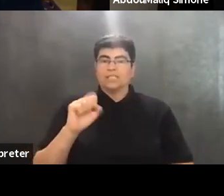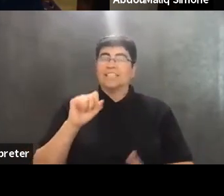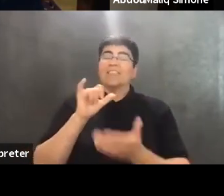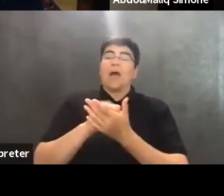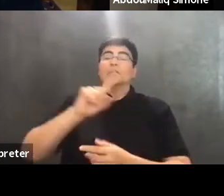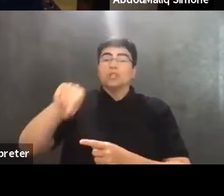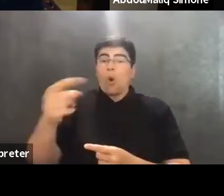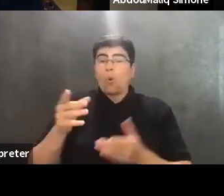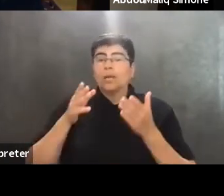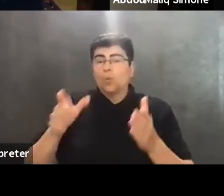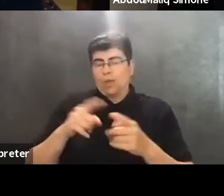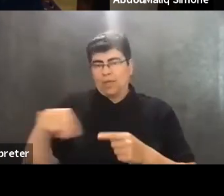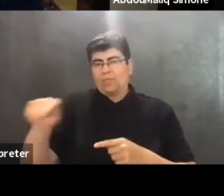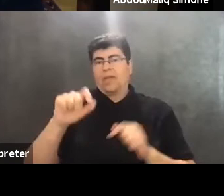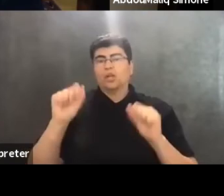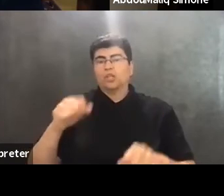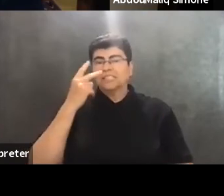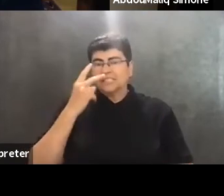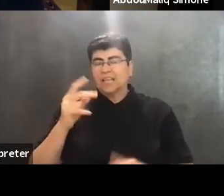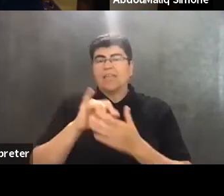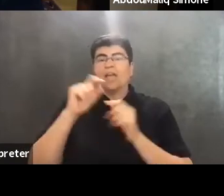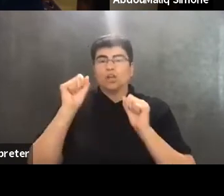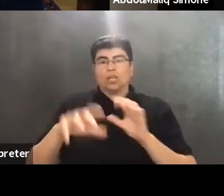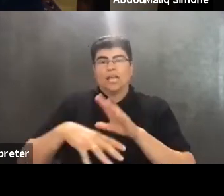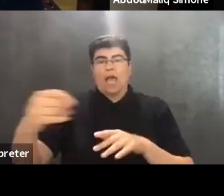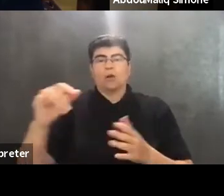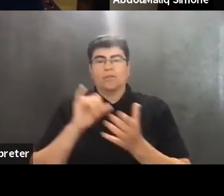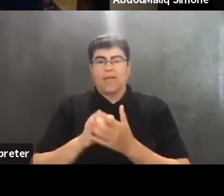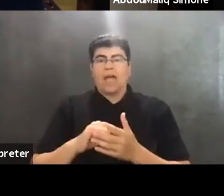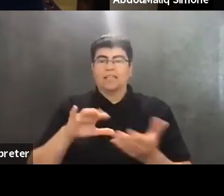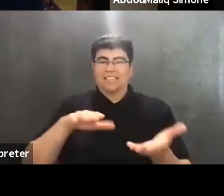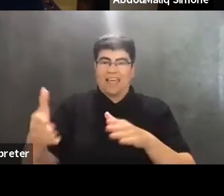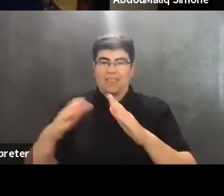could see that they could ever get out of that death house.